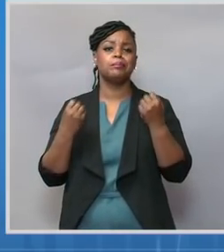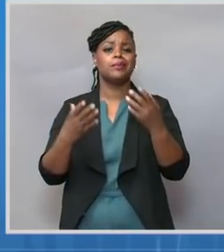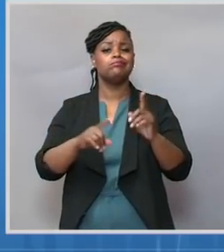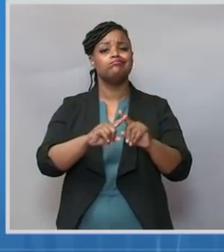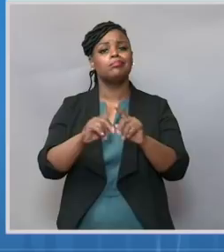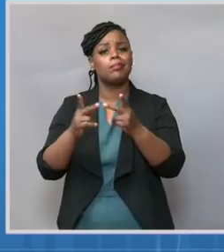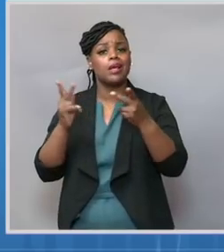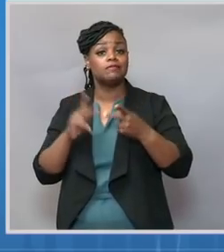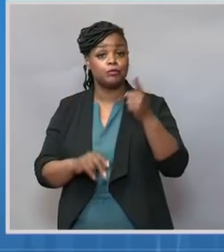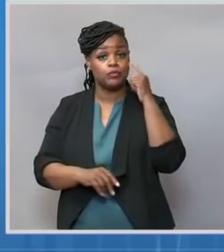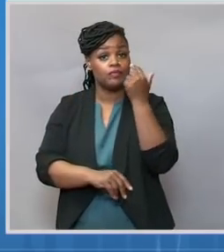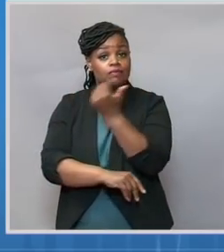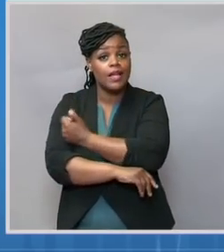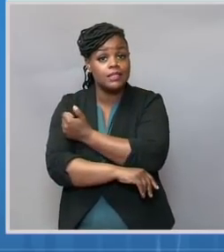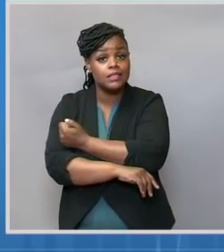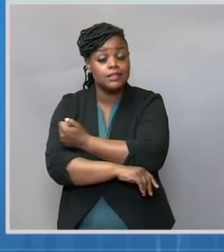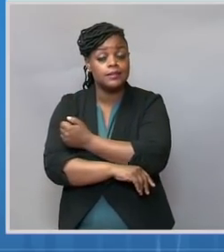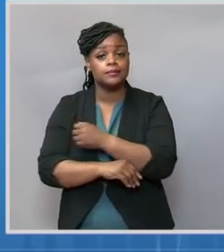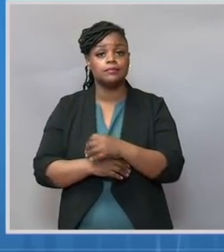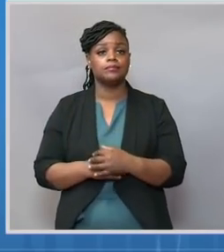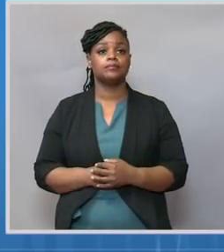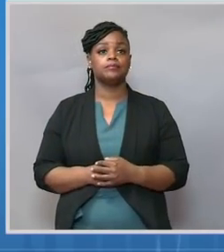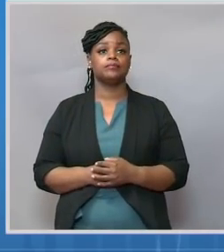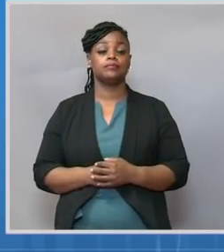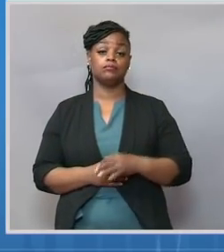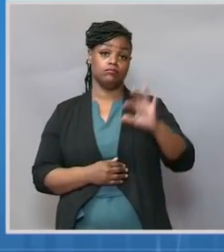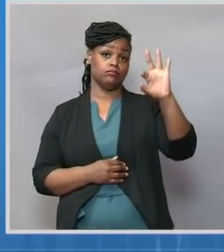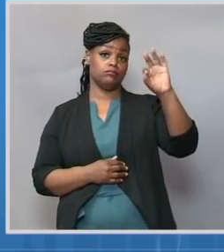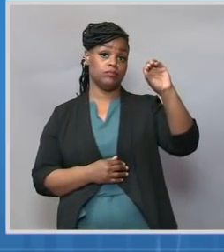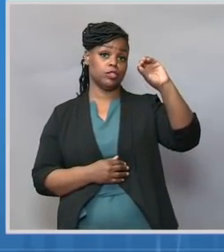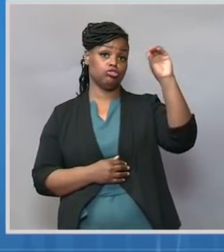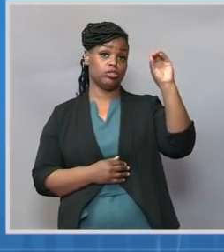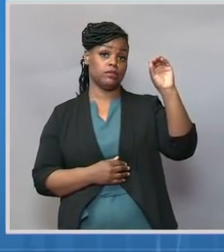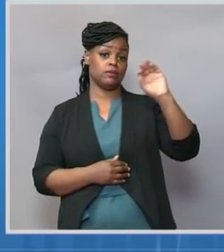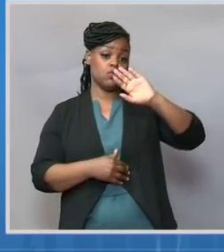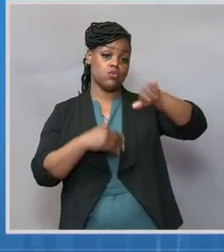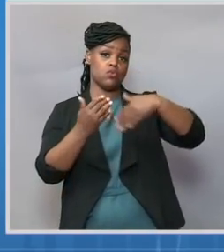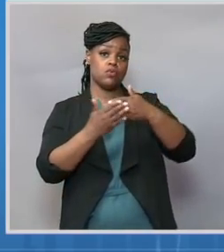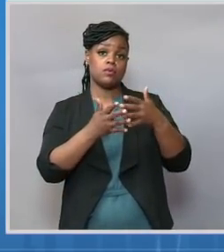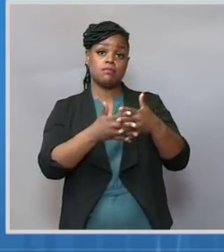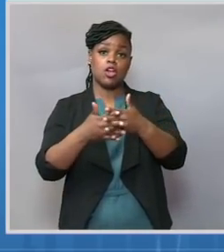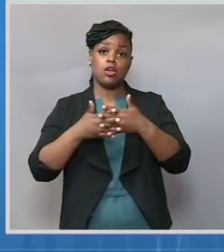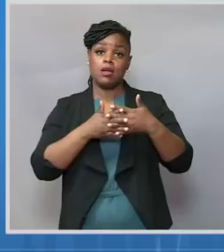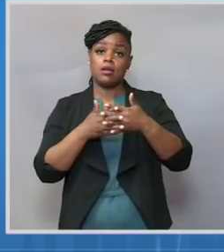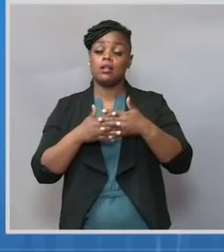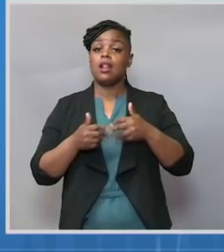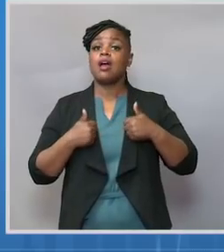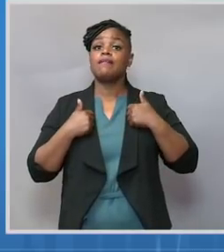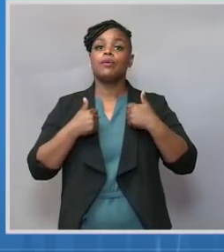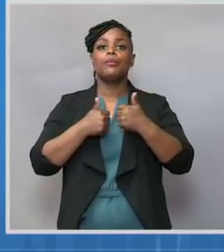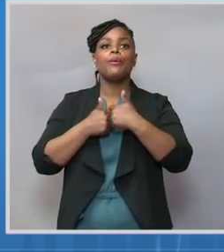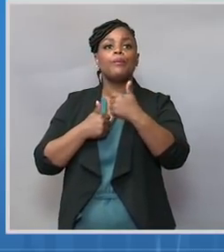Importantly now, 90 percent of all Americans live within five miles of a vaccination site.